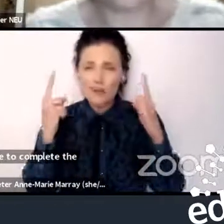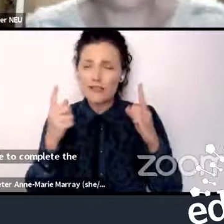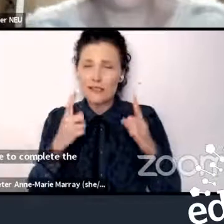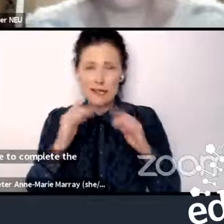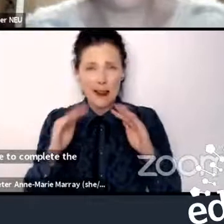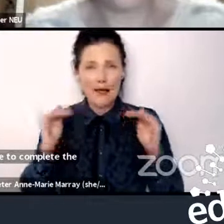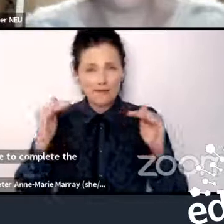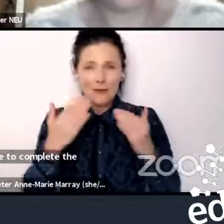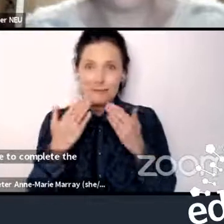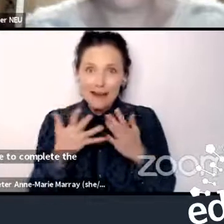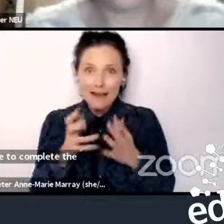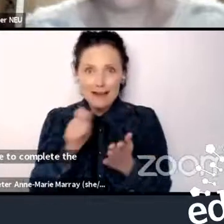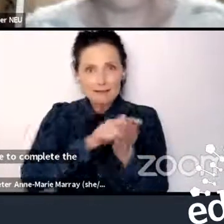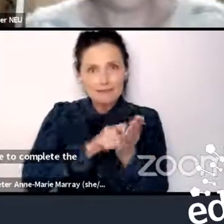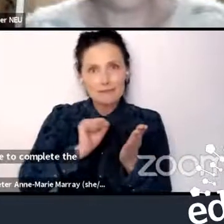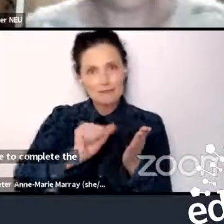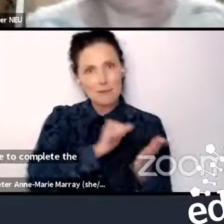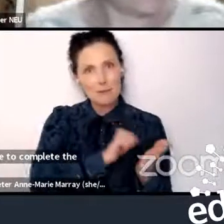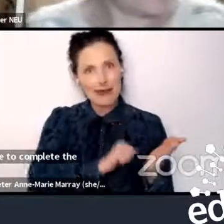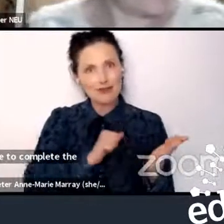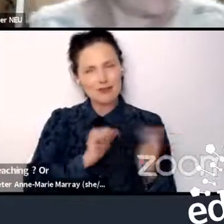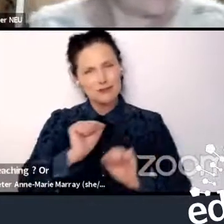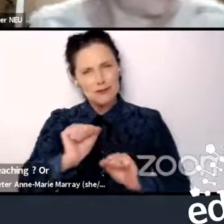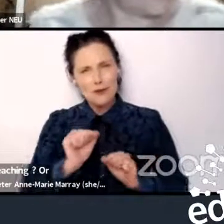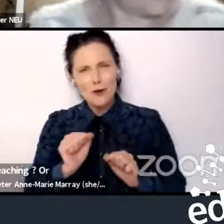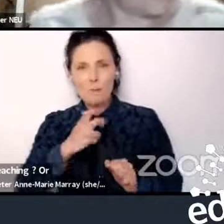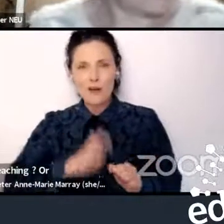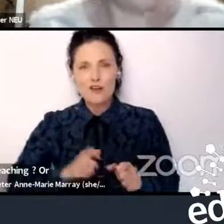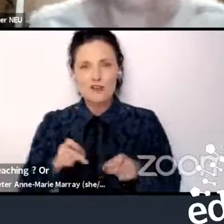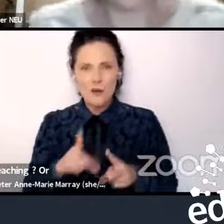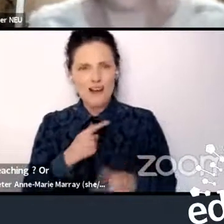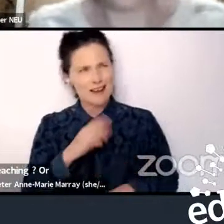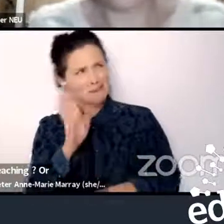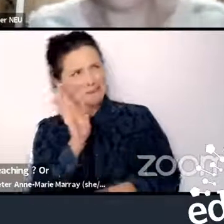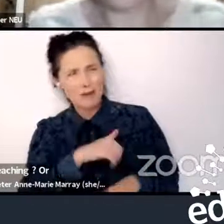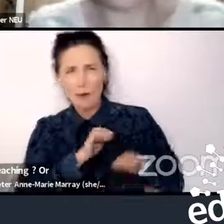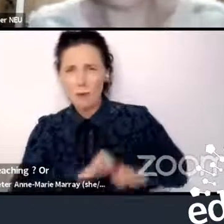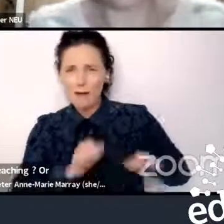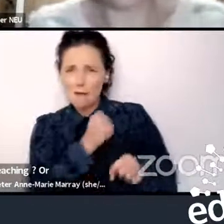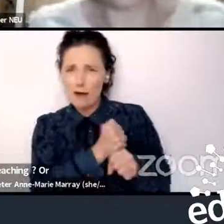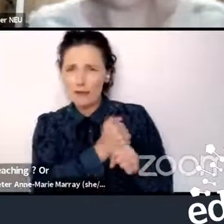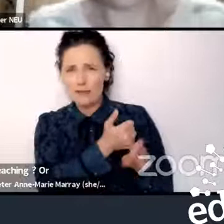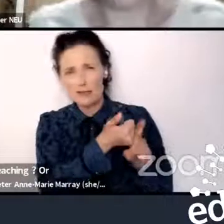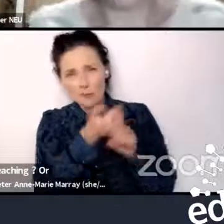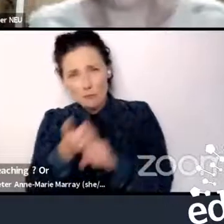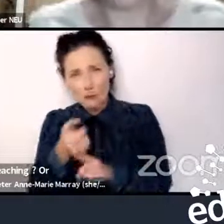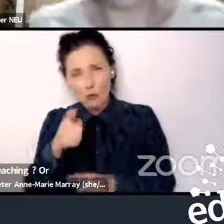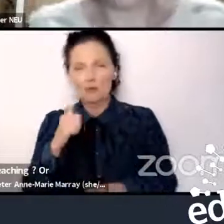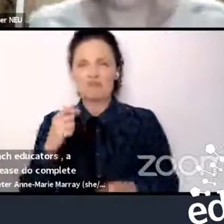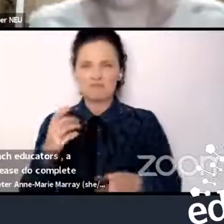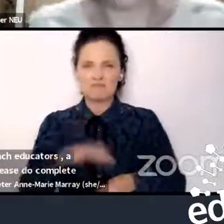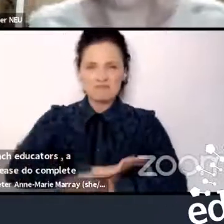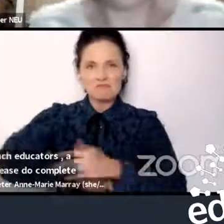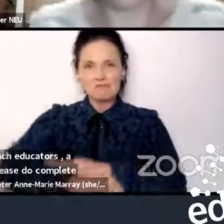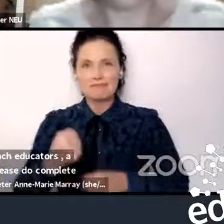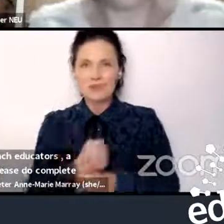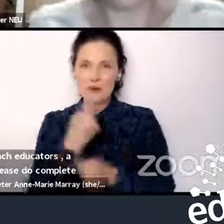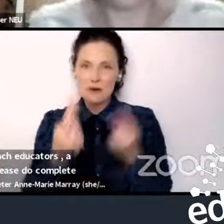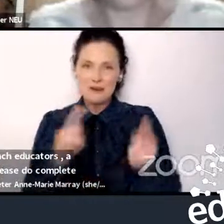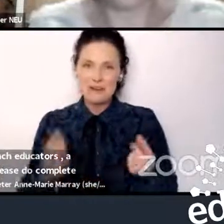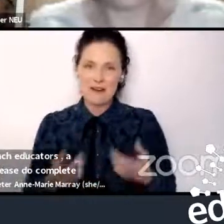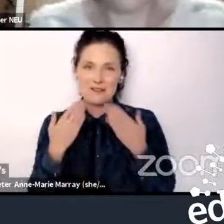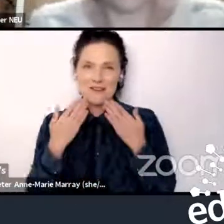And that's your own personal way of saying that you won't wait for government to get around to support you to do this. I you'll get on and do it yourselves. Thank you.